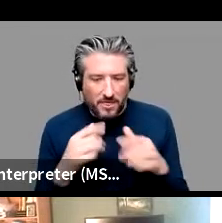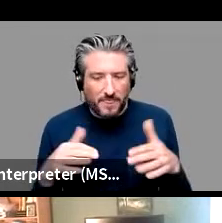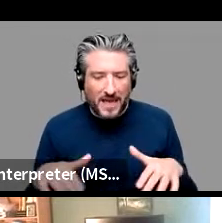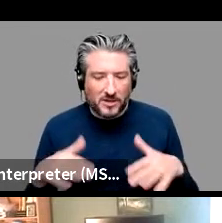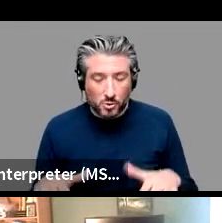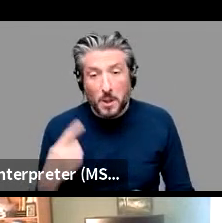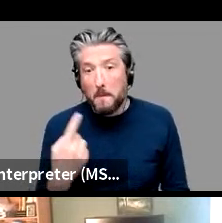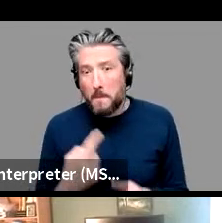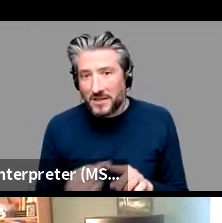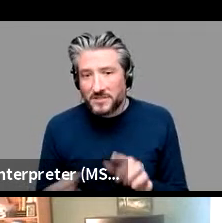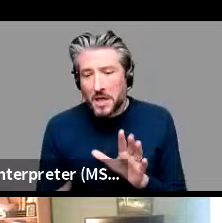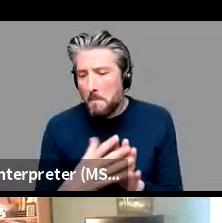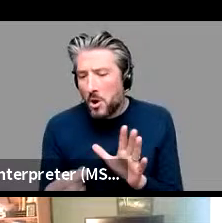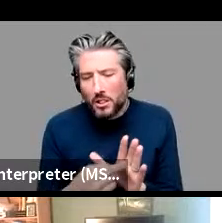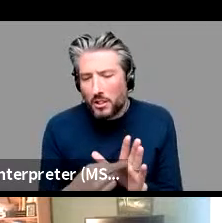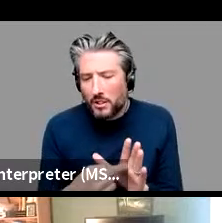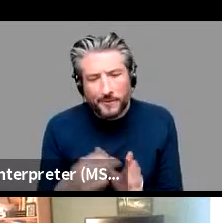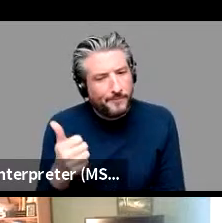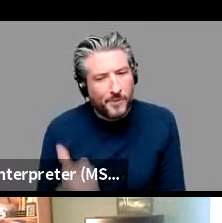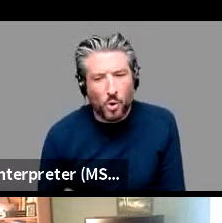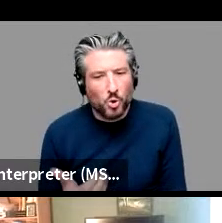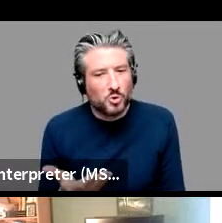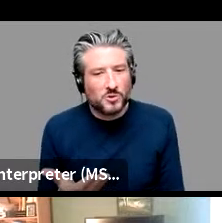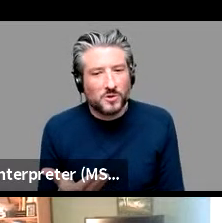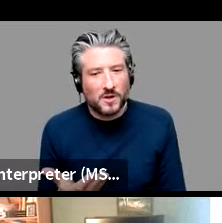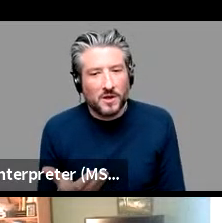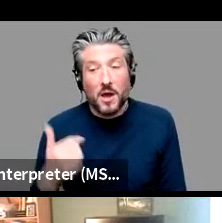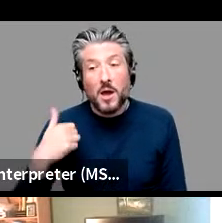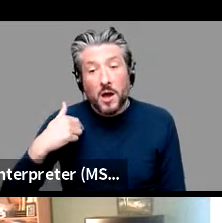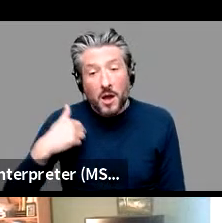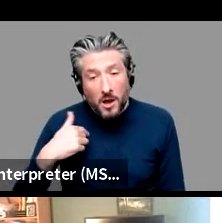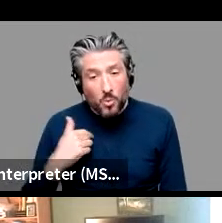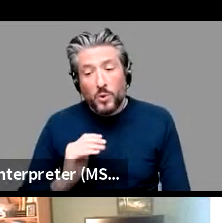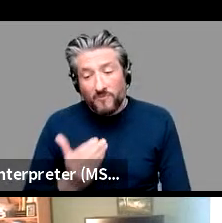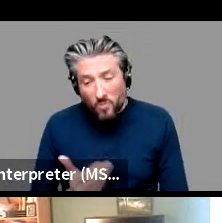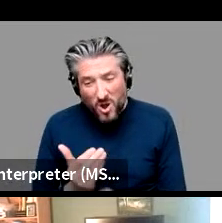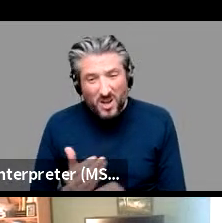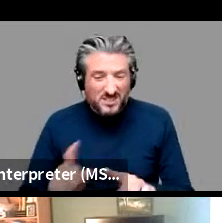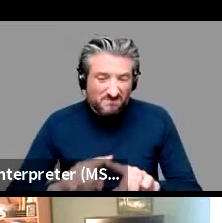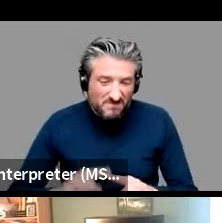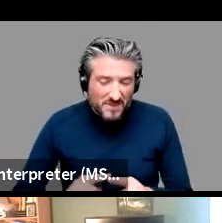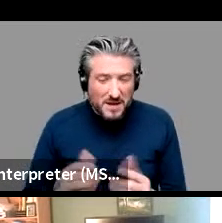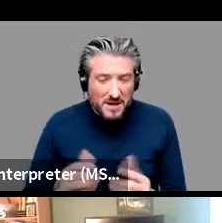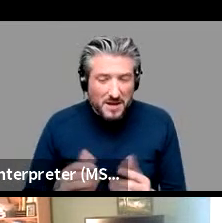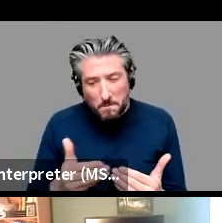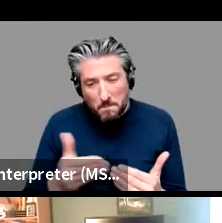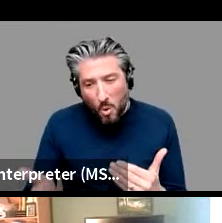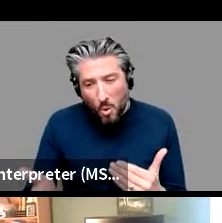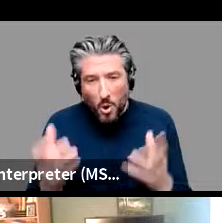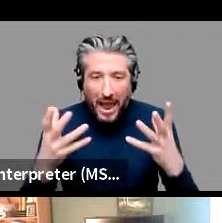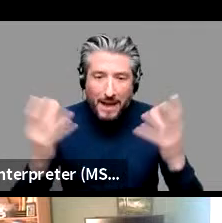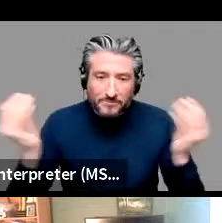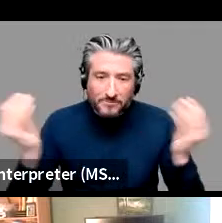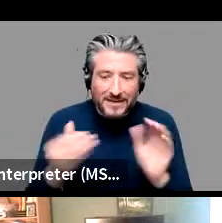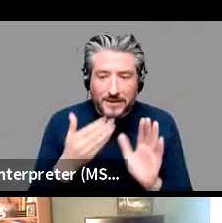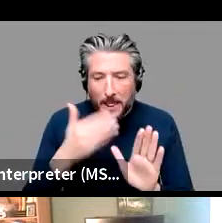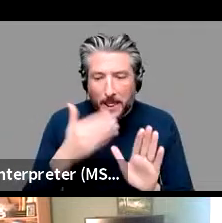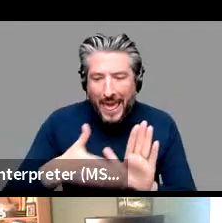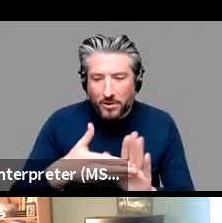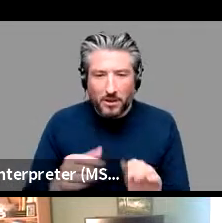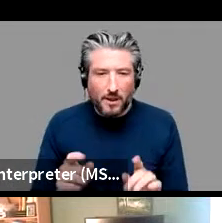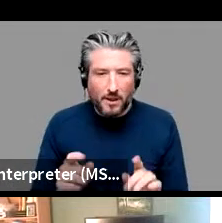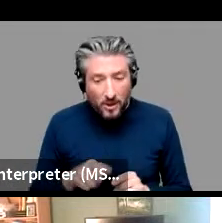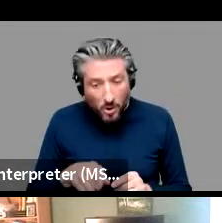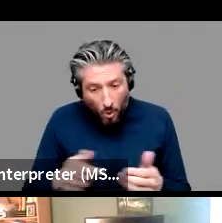but as better mentioned we have worked with more abstract labels like um has something already happened which then would be